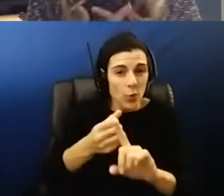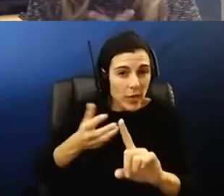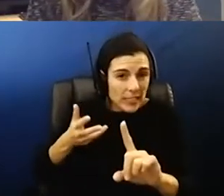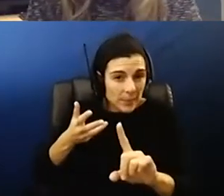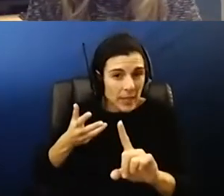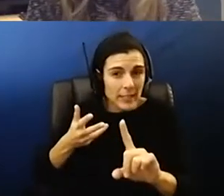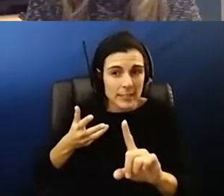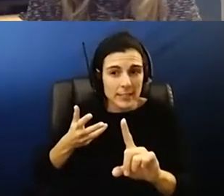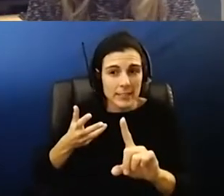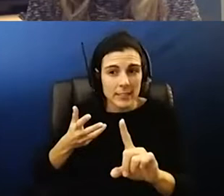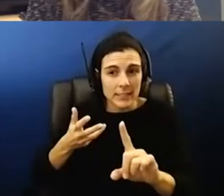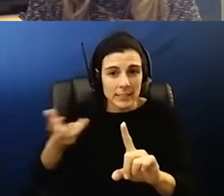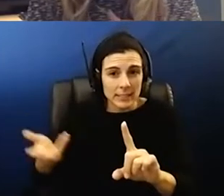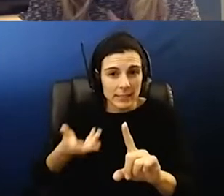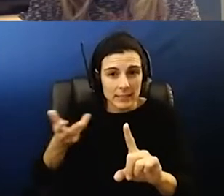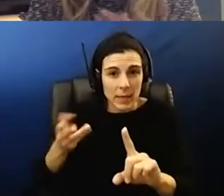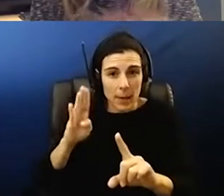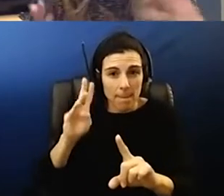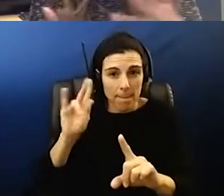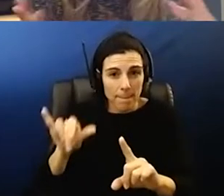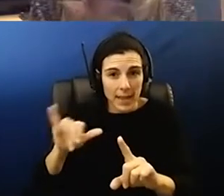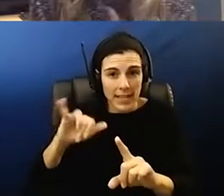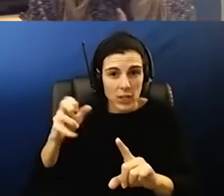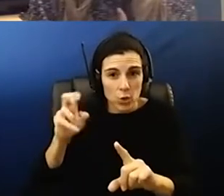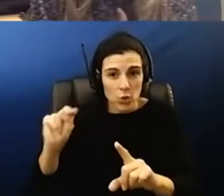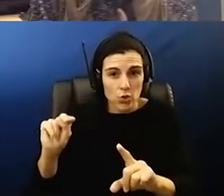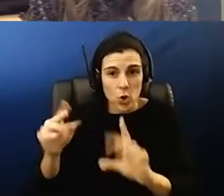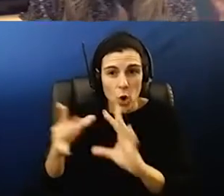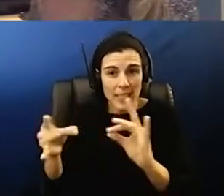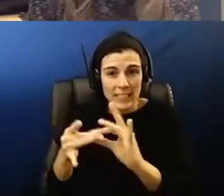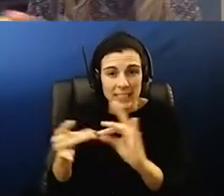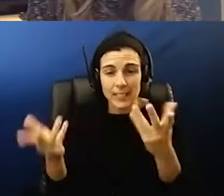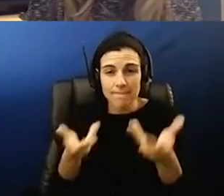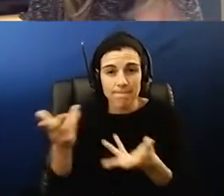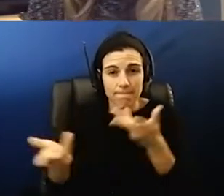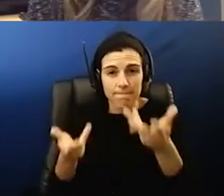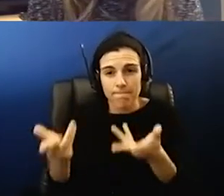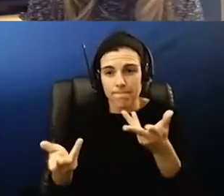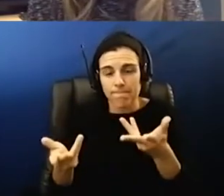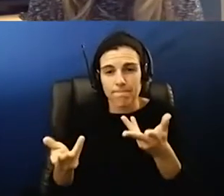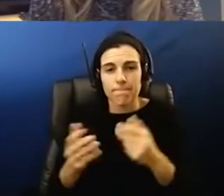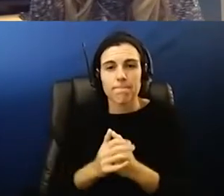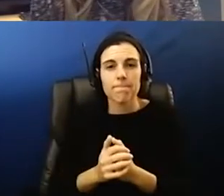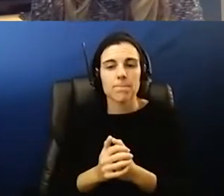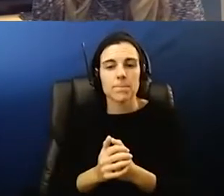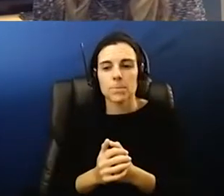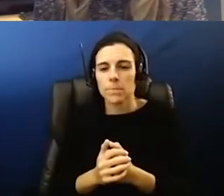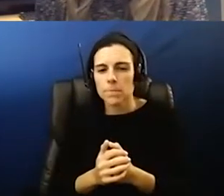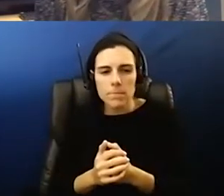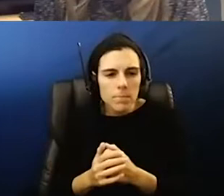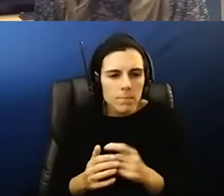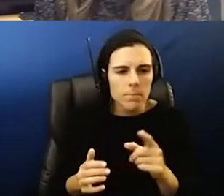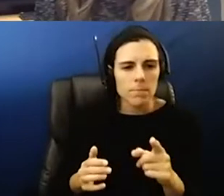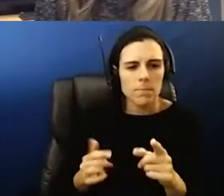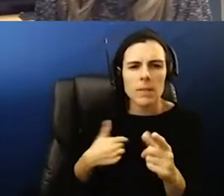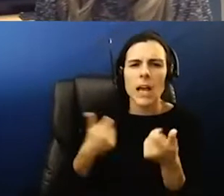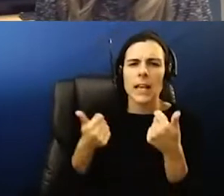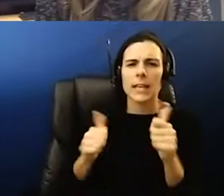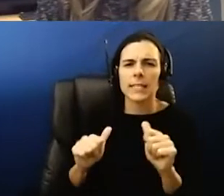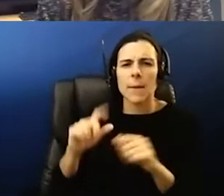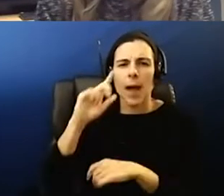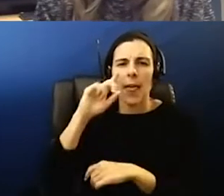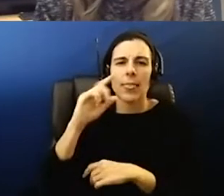and becky or john or talk about what might be different in this district where it looks like that now sure i i could attempt to do so i think if